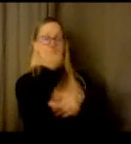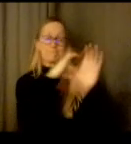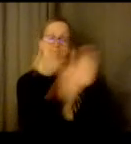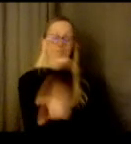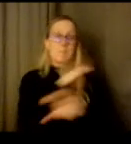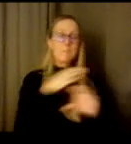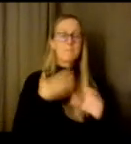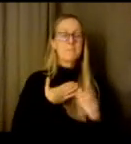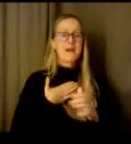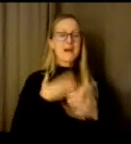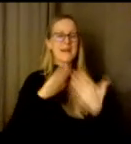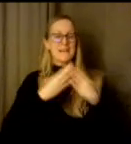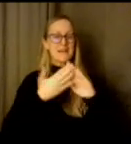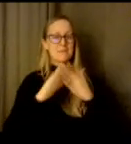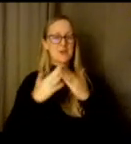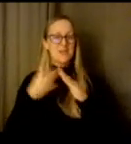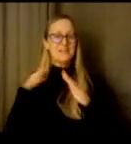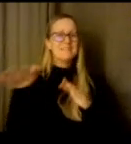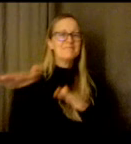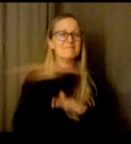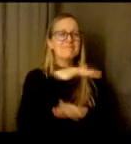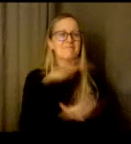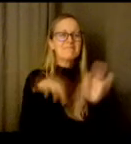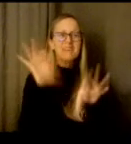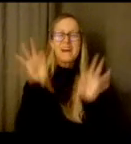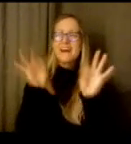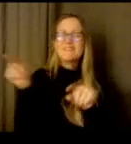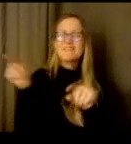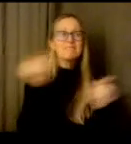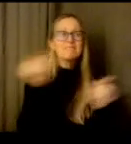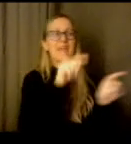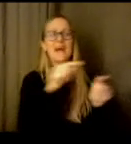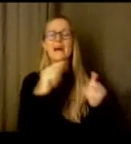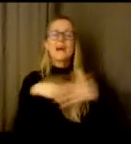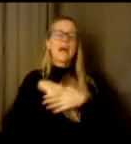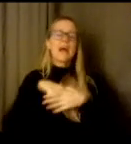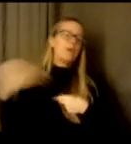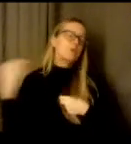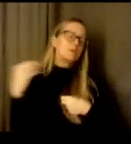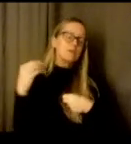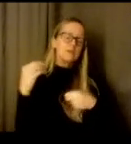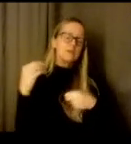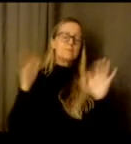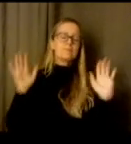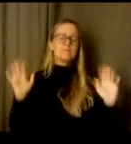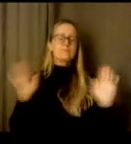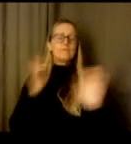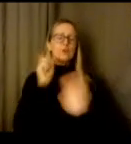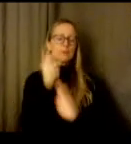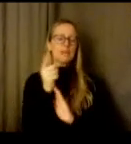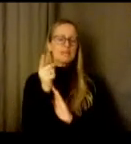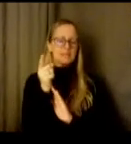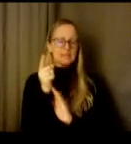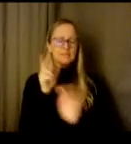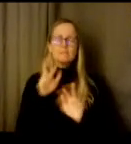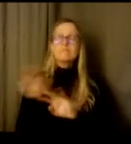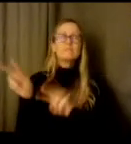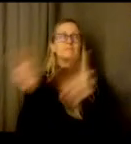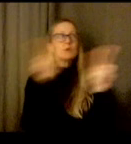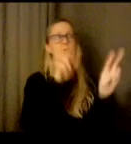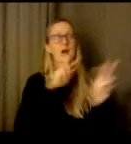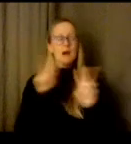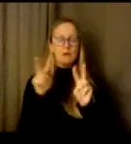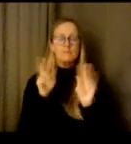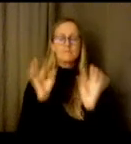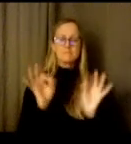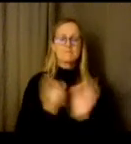just take a lot of walks around it sort of helps just get away for a minute and uh look around um so just speaking of